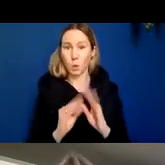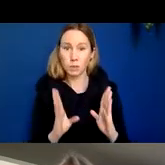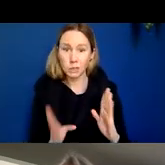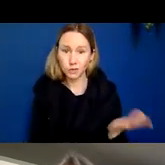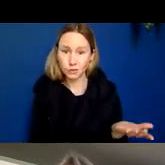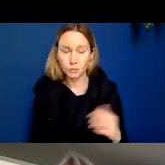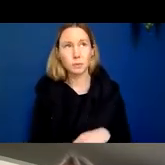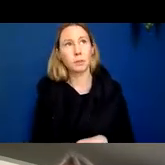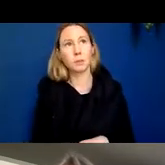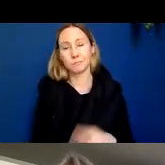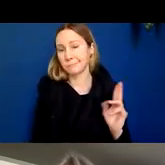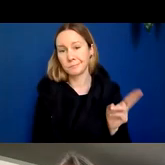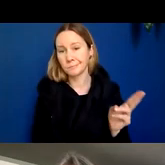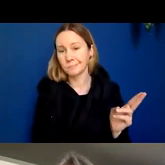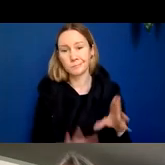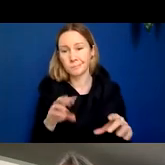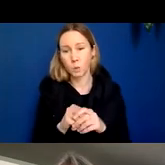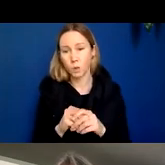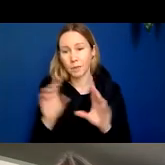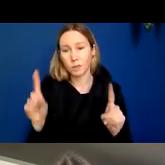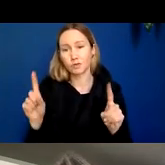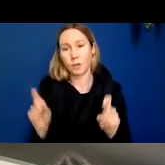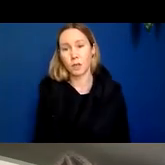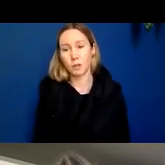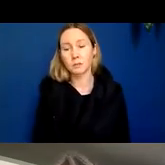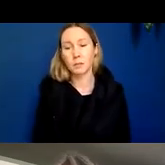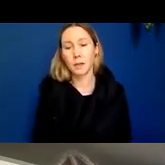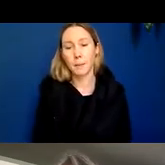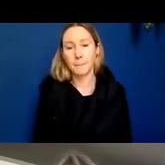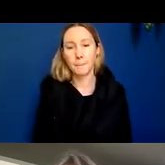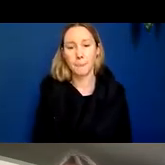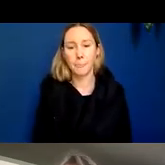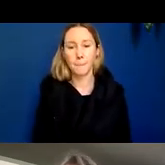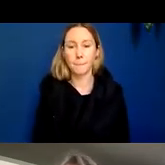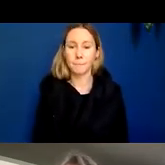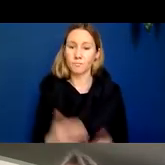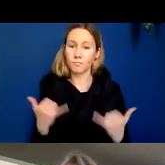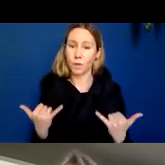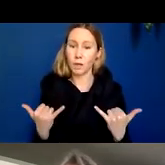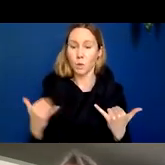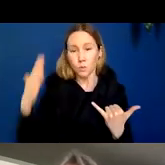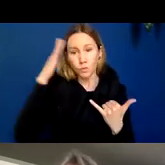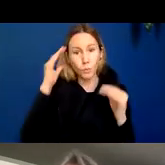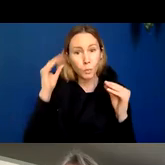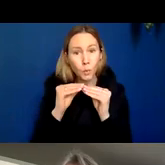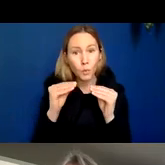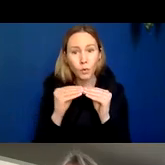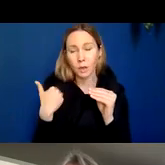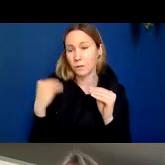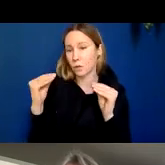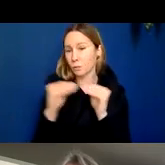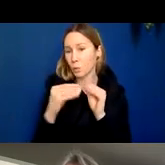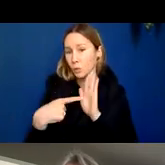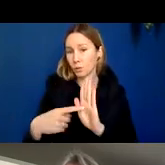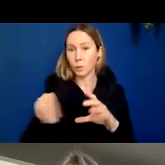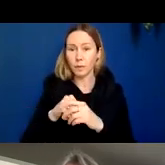just historically in clinical trials and right now we know more about them they've had more readouts in actual